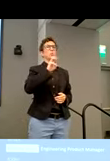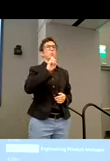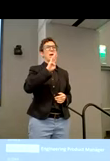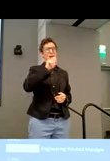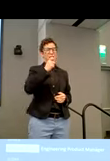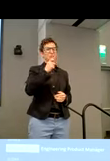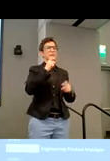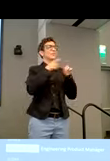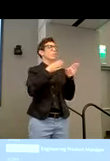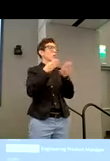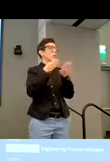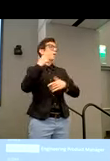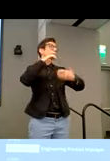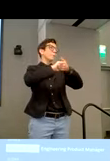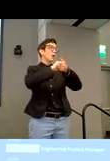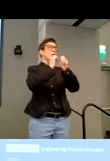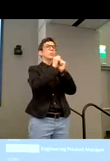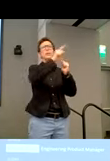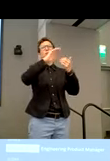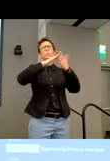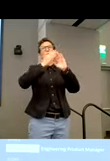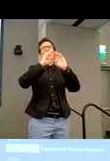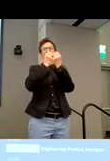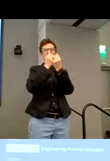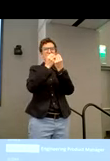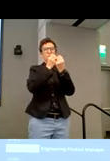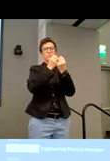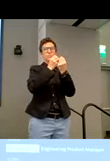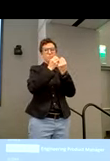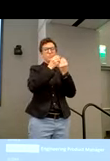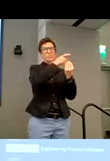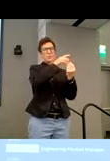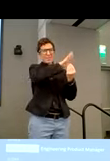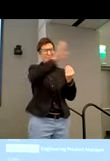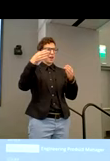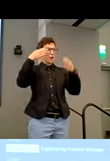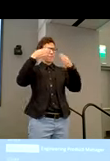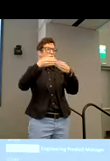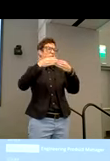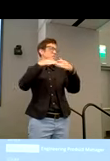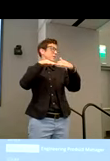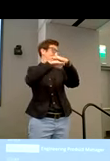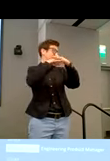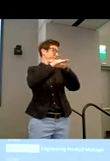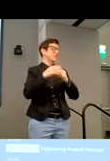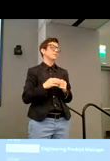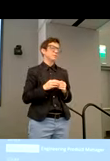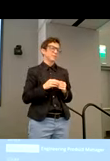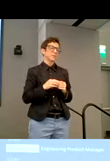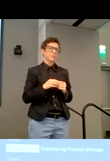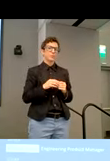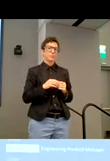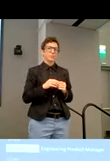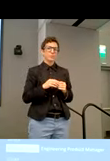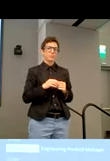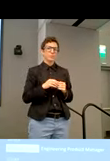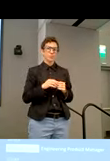One way is we partner with community organizations that really focus on accessibility throughout as a